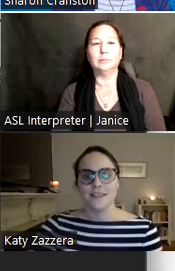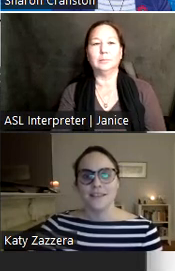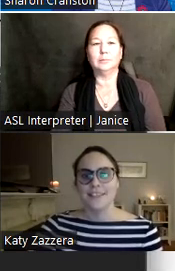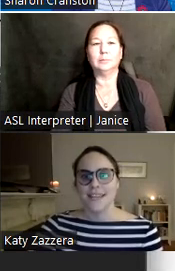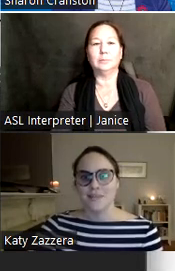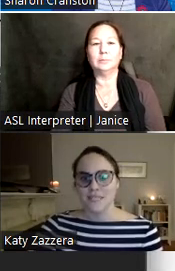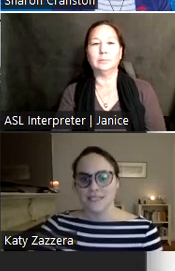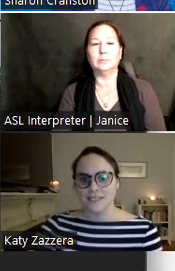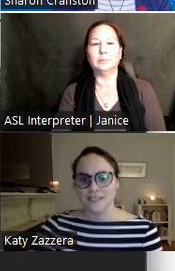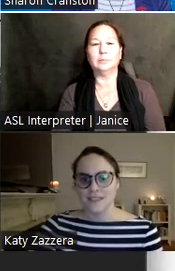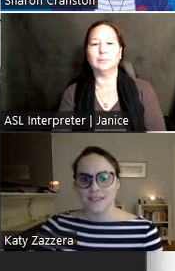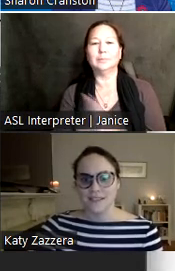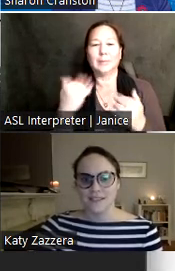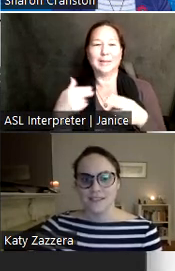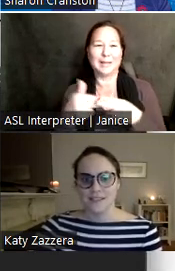Next slide, please.